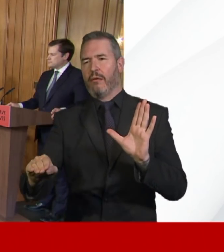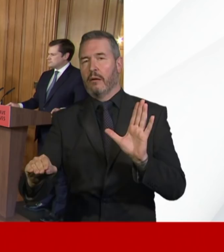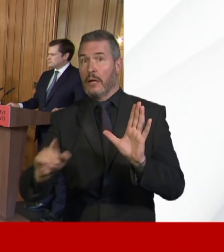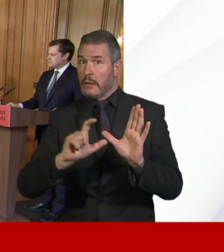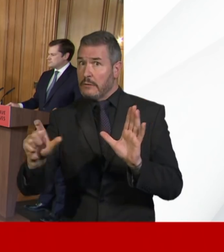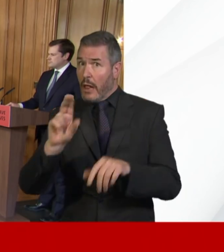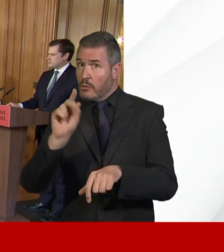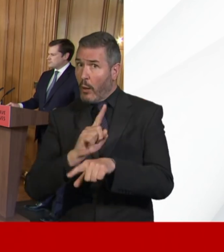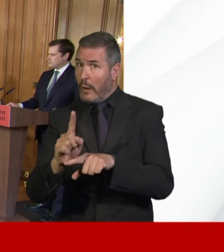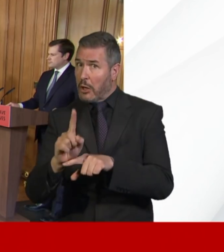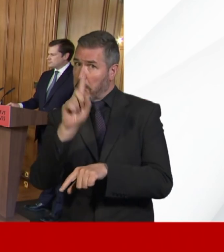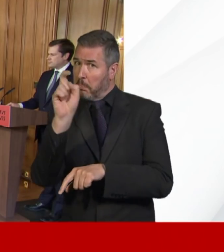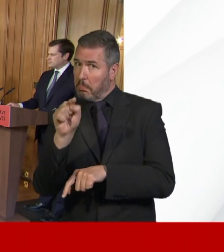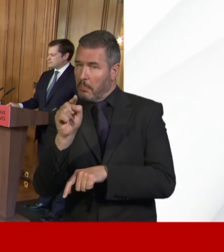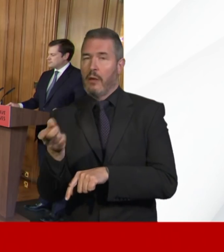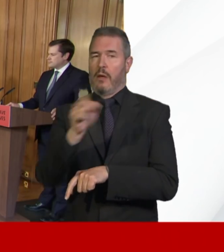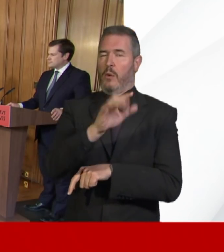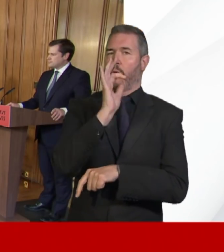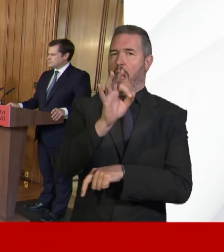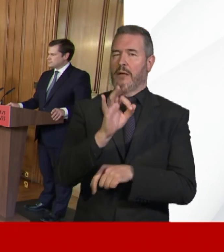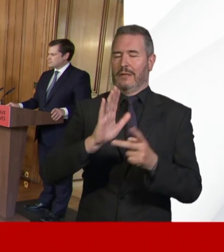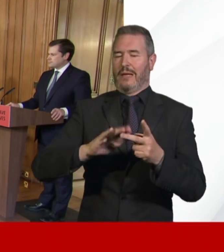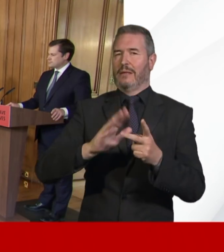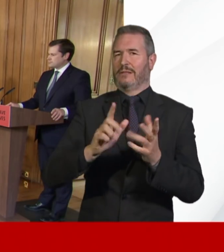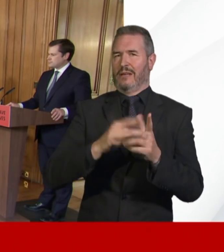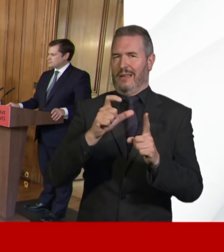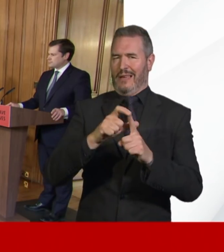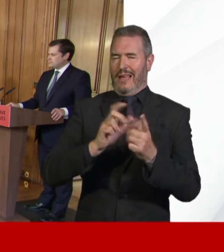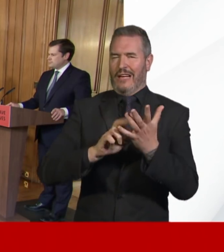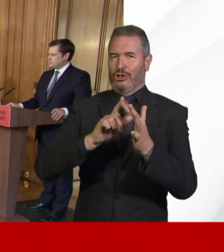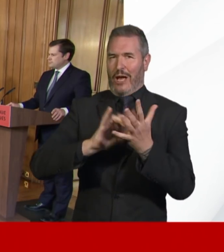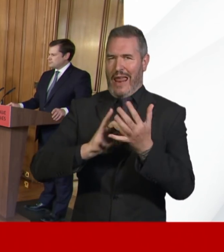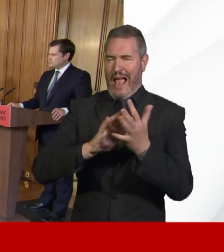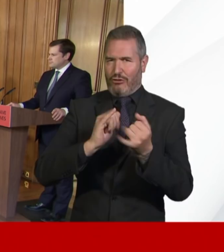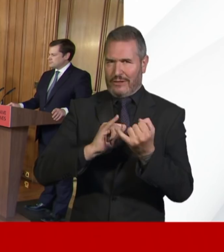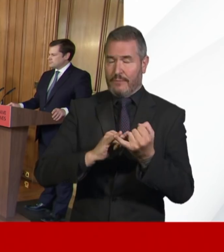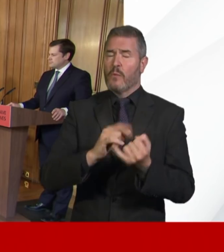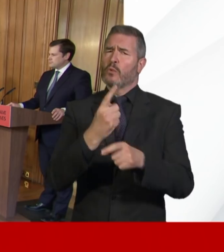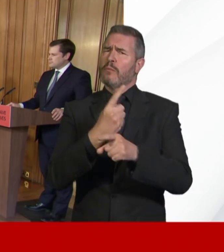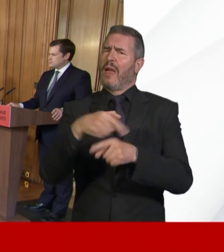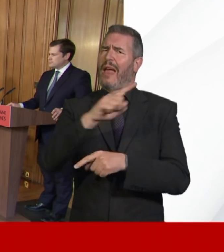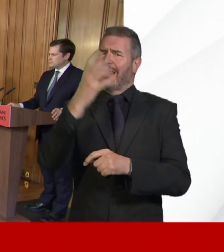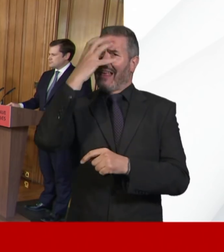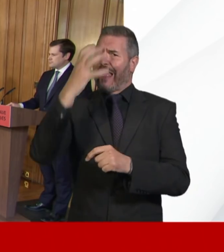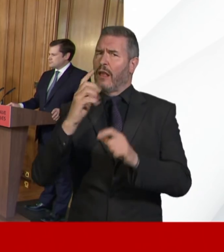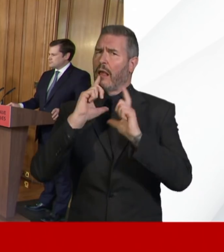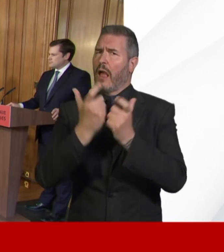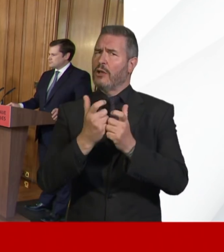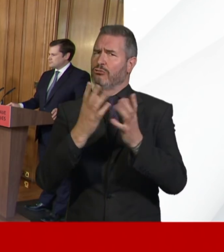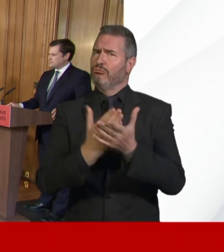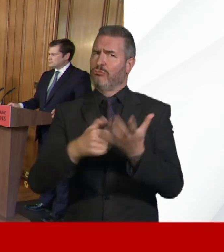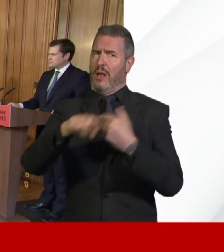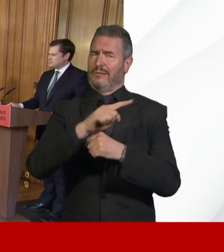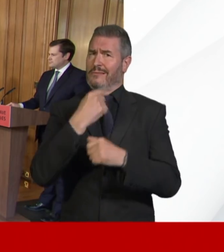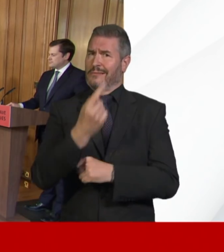And to Dr Paris, I want to ask, a message sent to staff today at King's Hospital Trust said, and I quote,